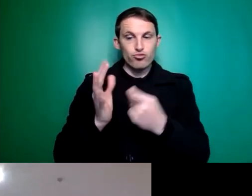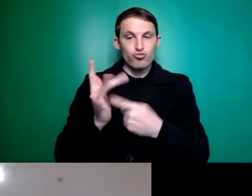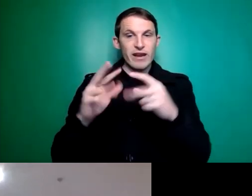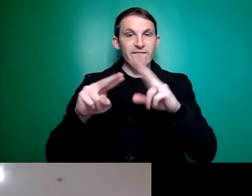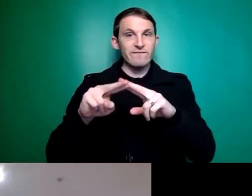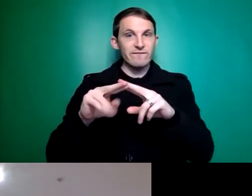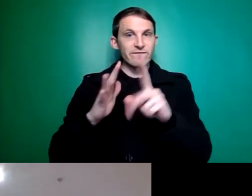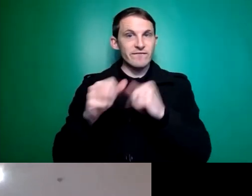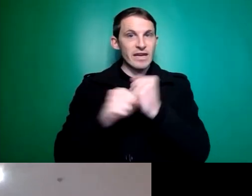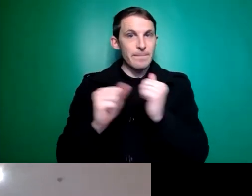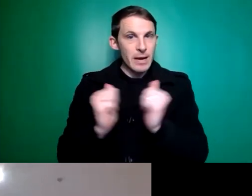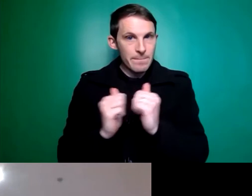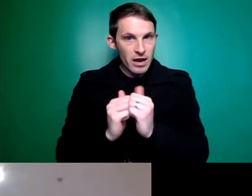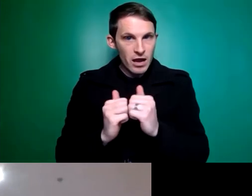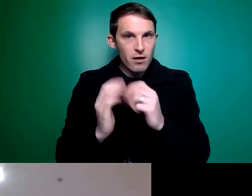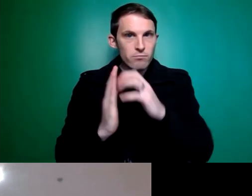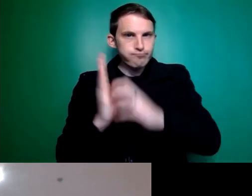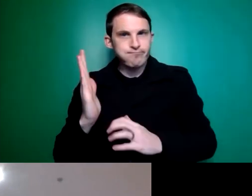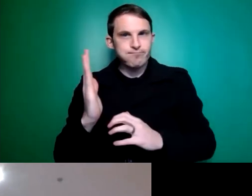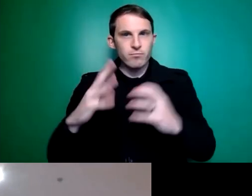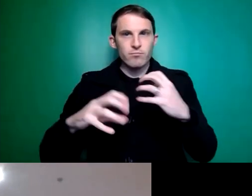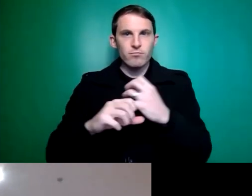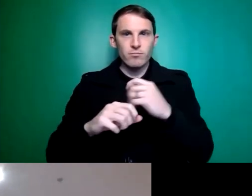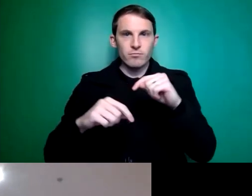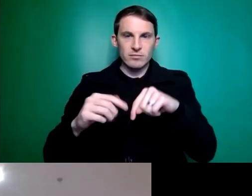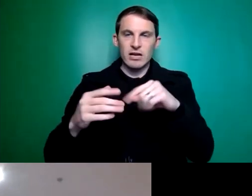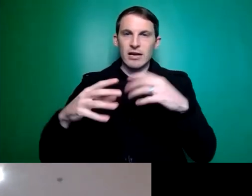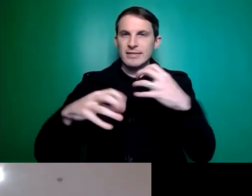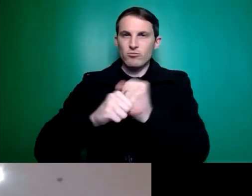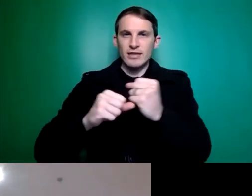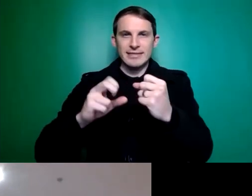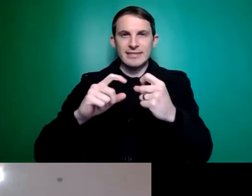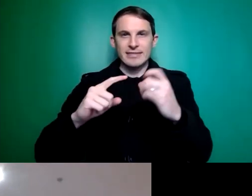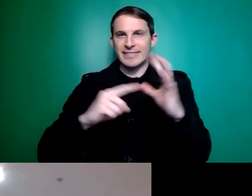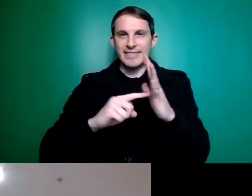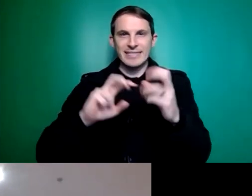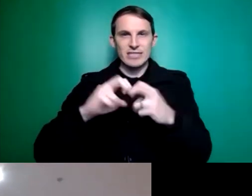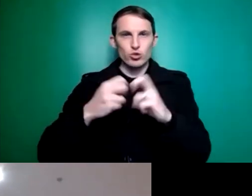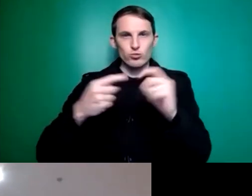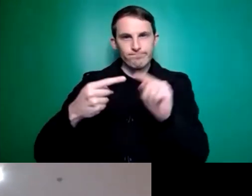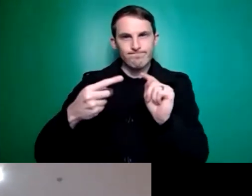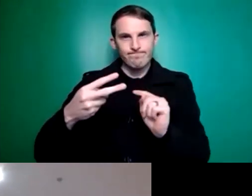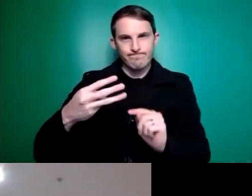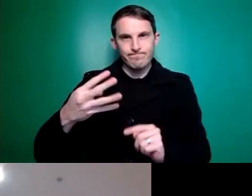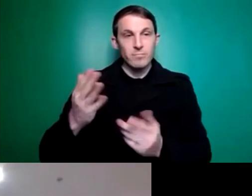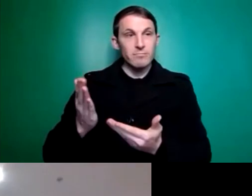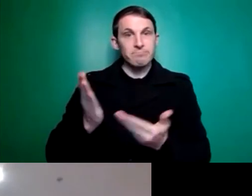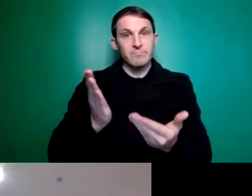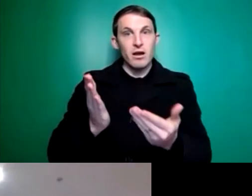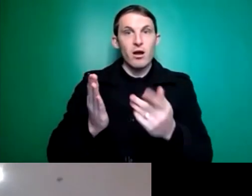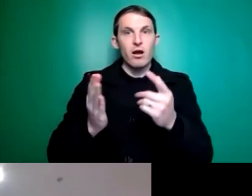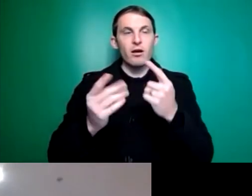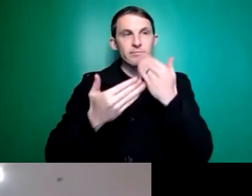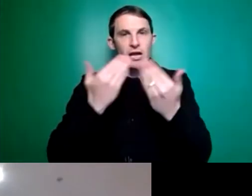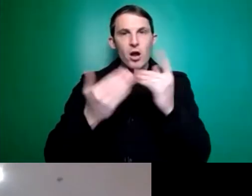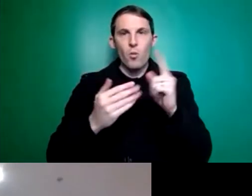and that briefing paper clearly summarises all of the key issues and explains what action we need MPs to take. Lynette's